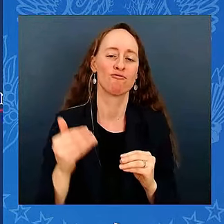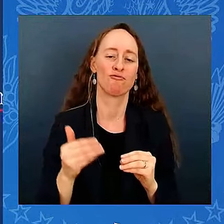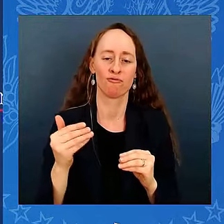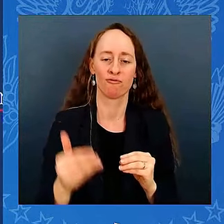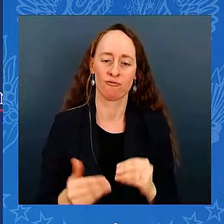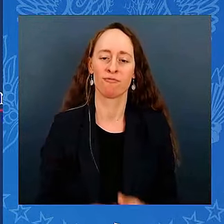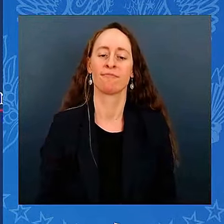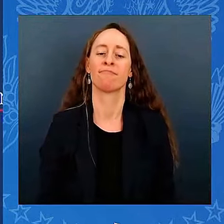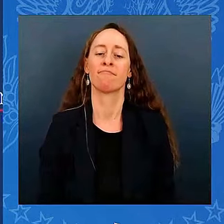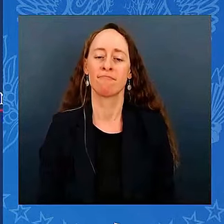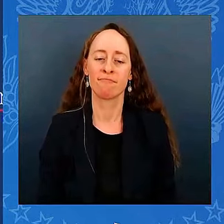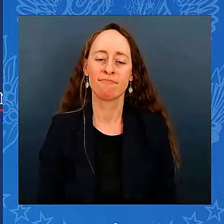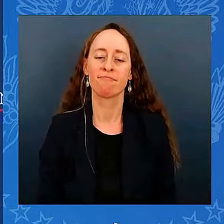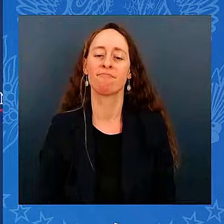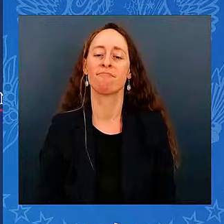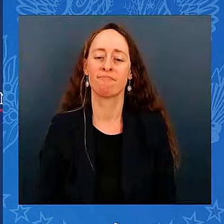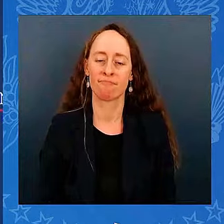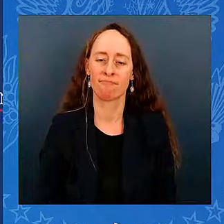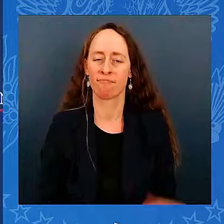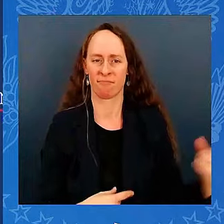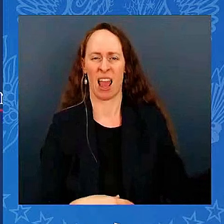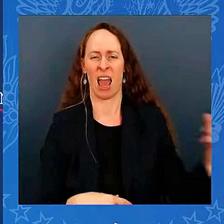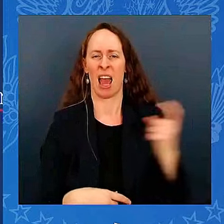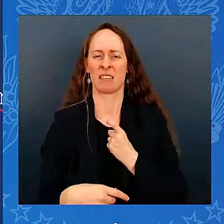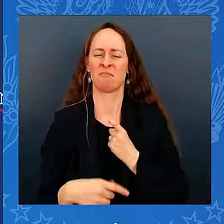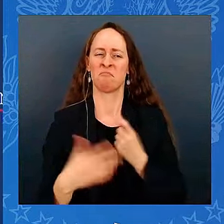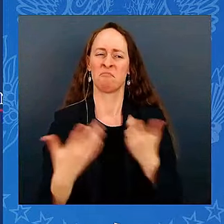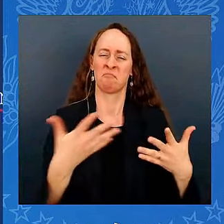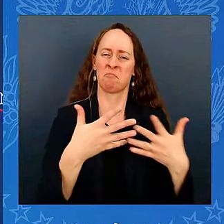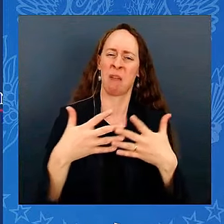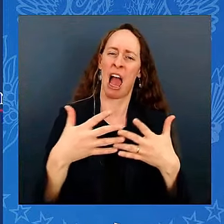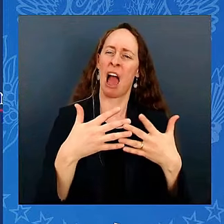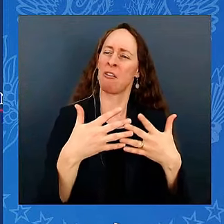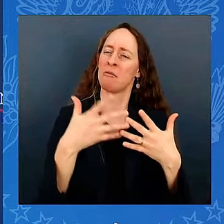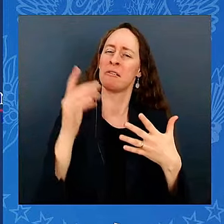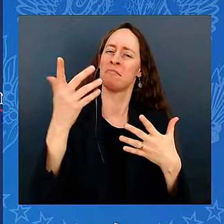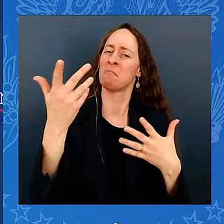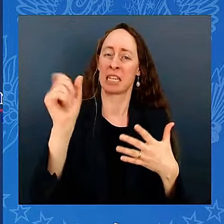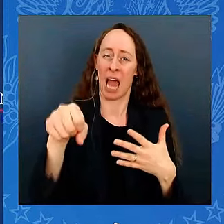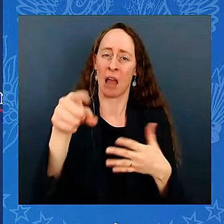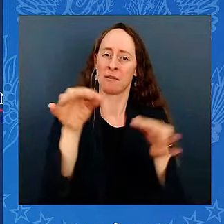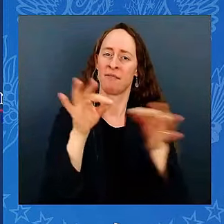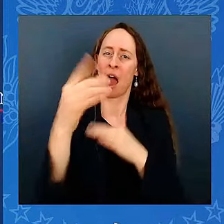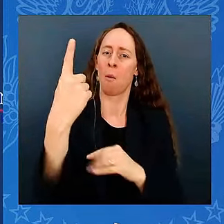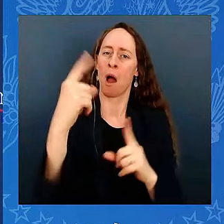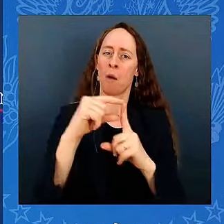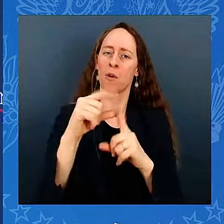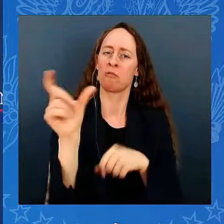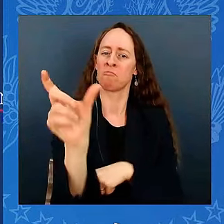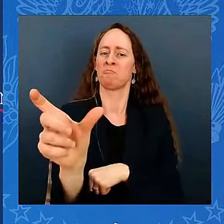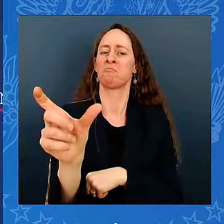he looked at me and said, Can you define America for me? By the way, I gave all my notes, and so they have this.